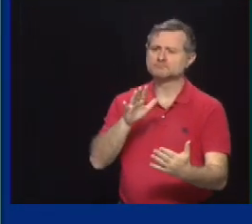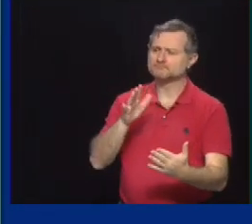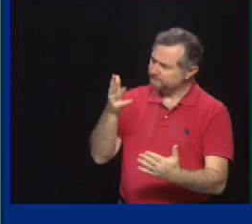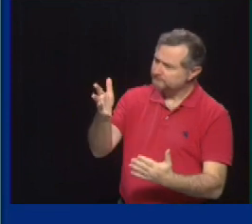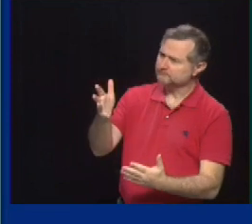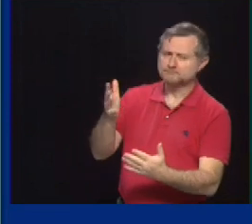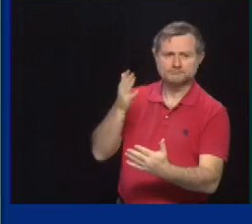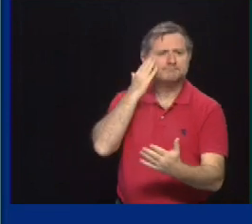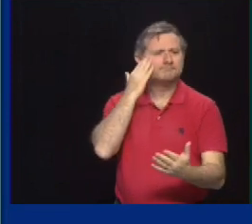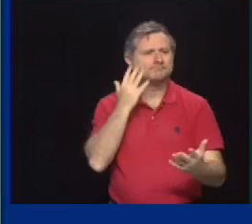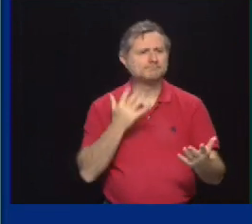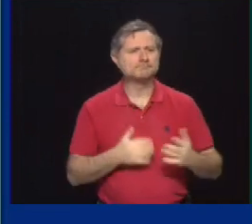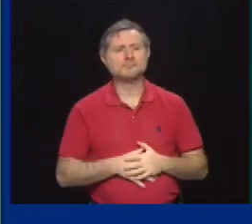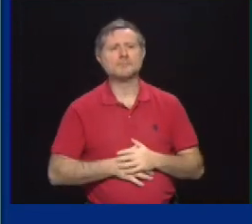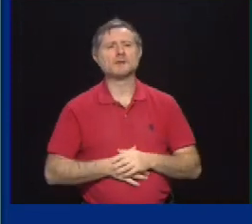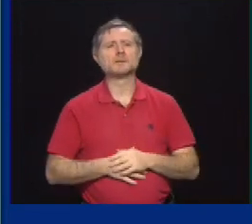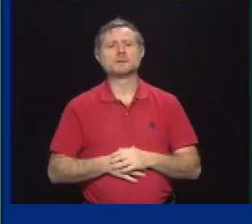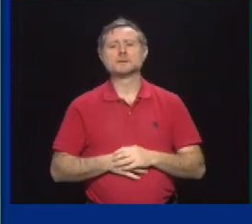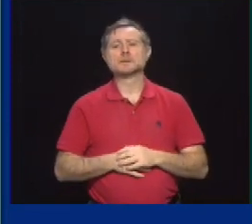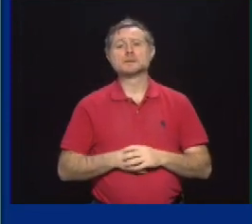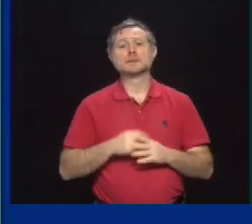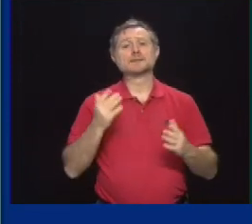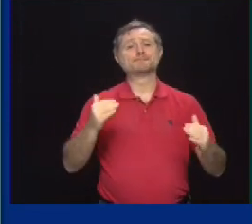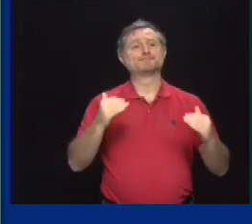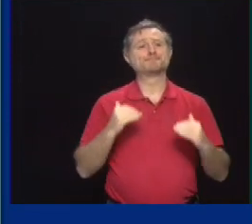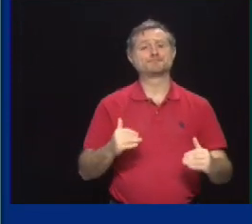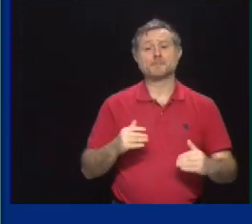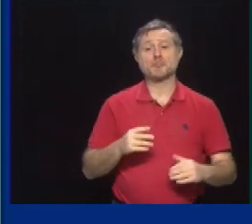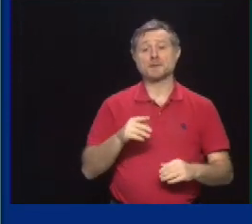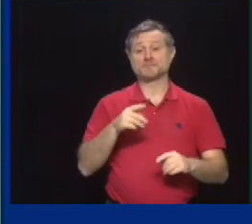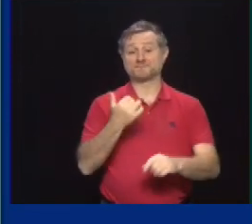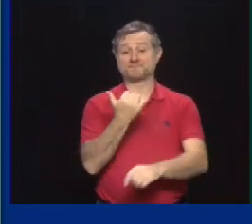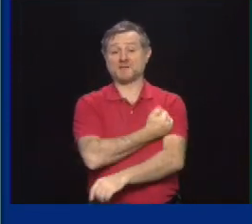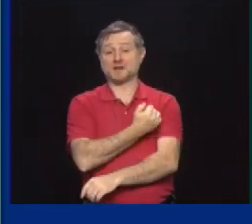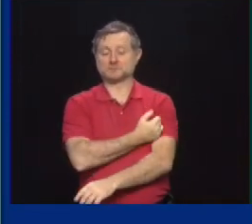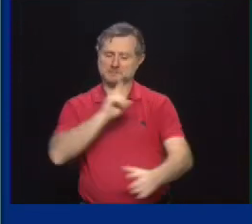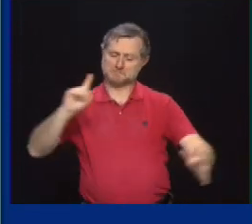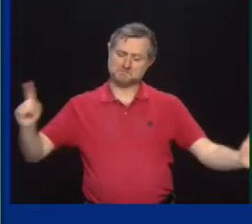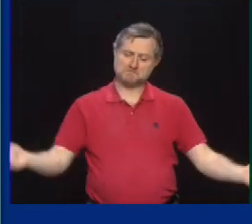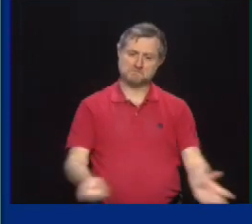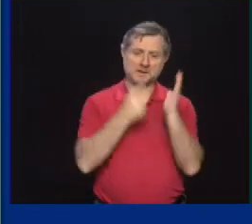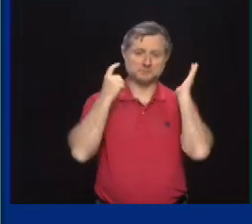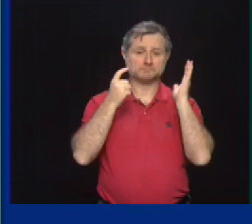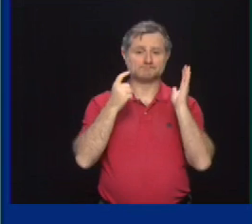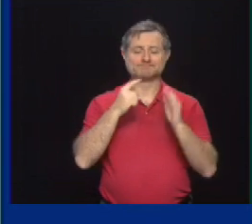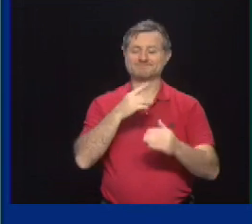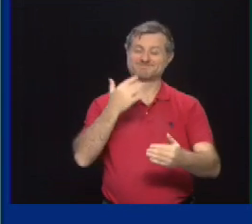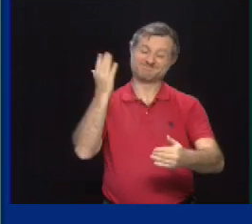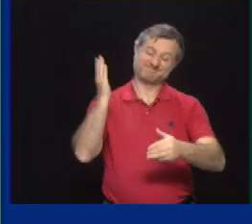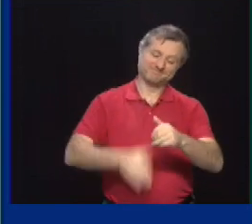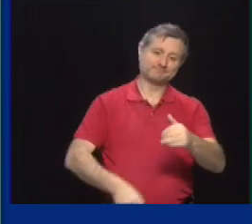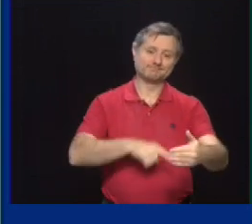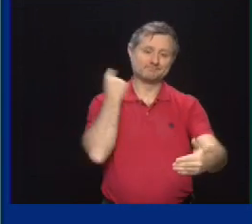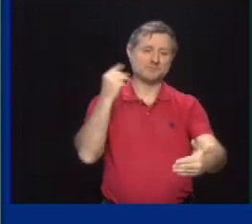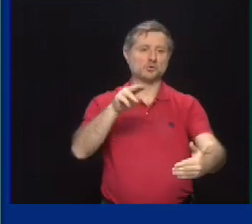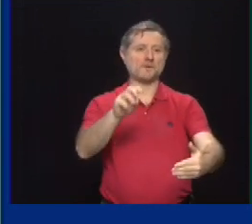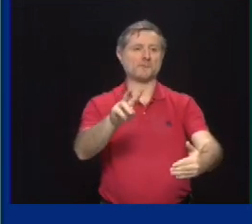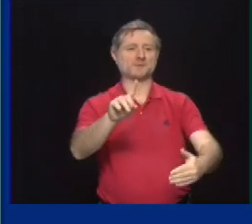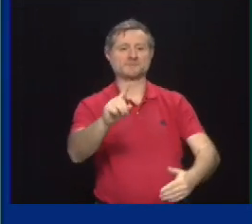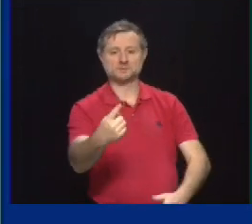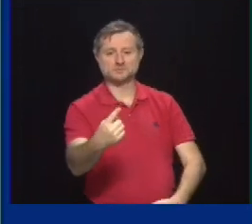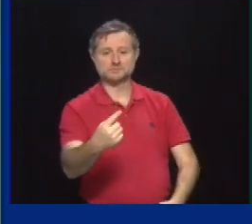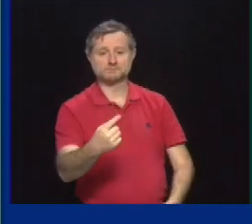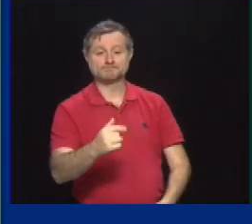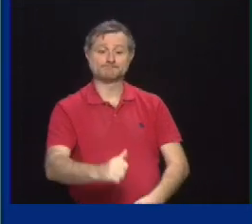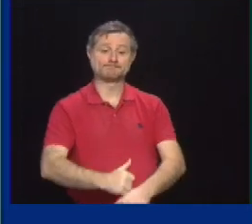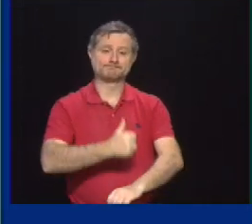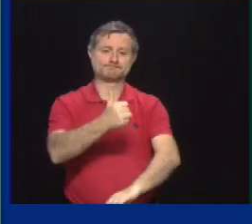So our next vaccine mandates are right around the corner November 1st. We had those in place to make sure that all of our healthcare workers